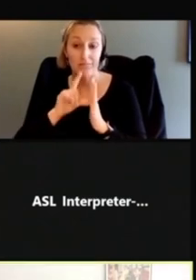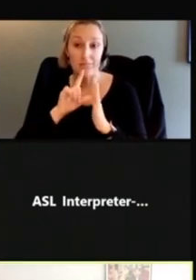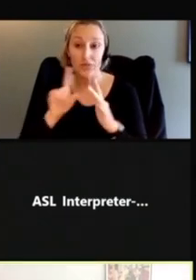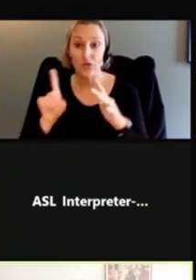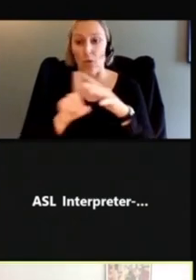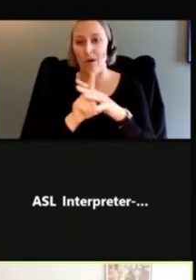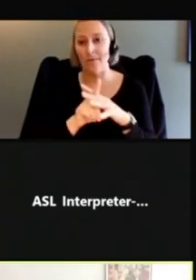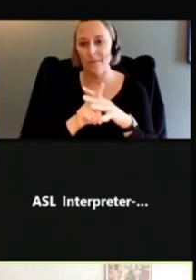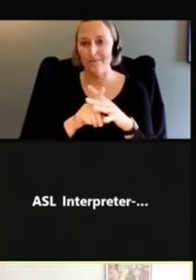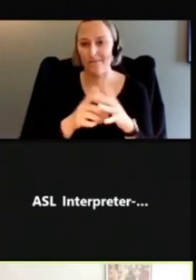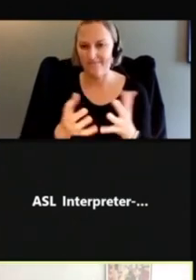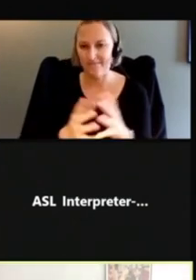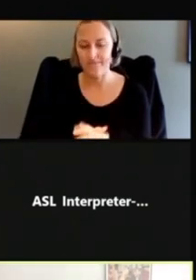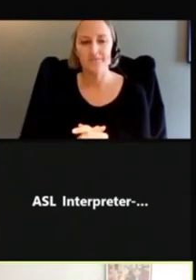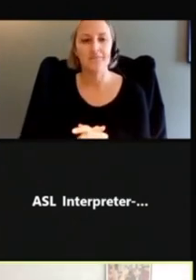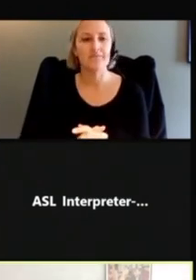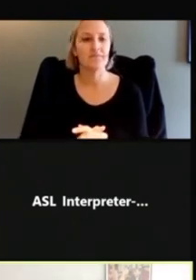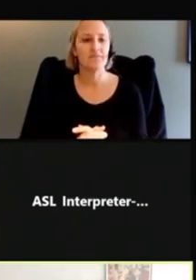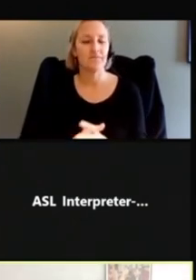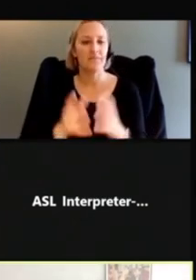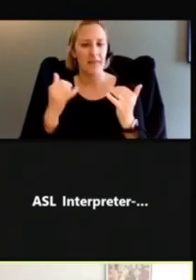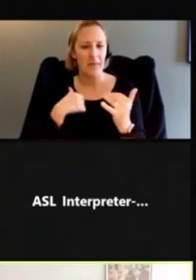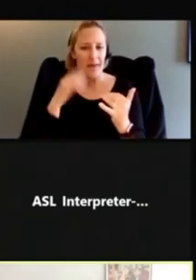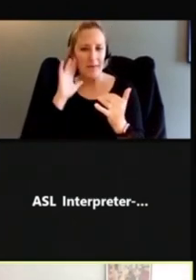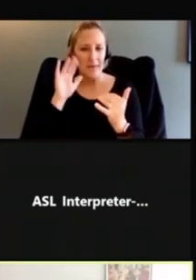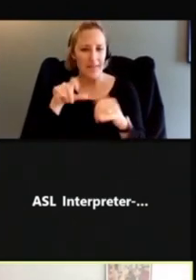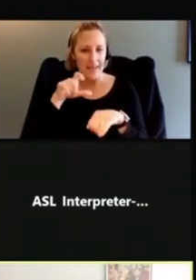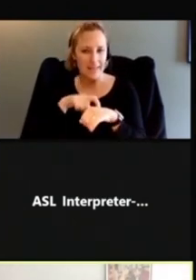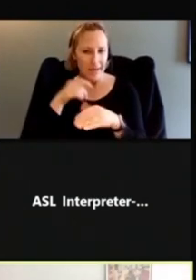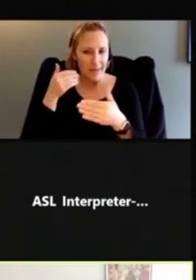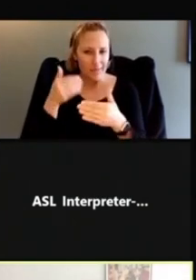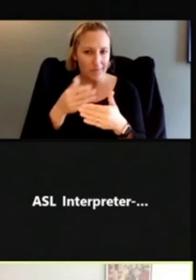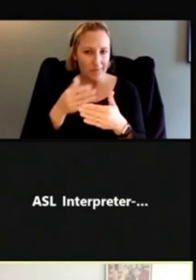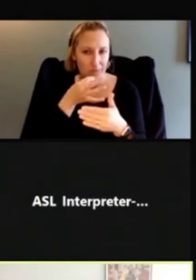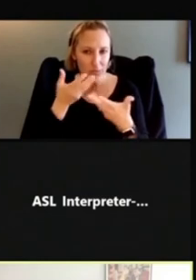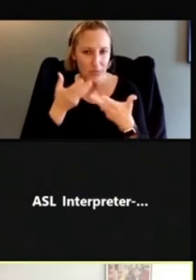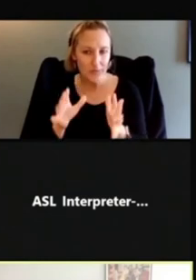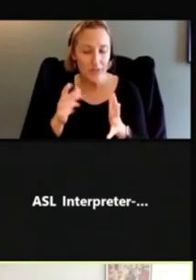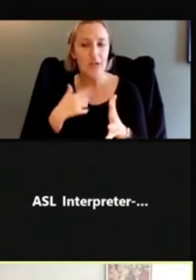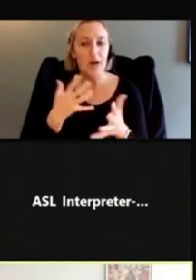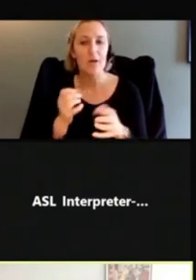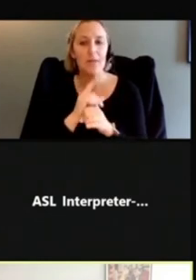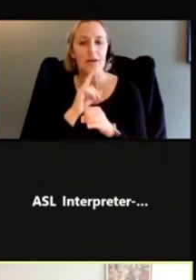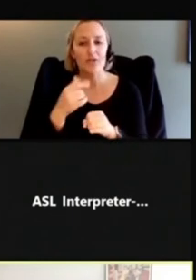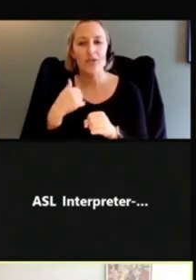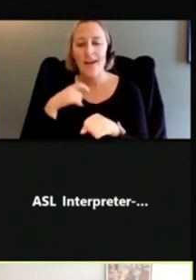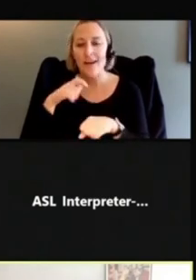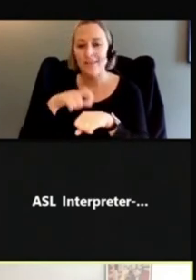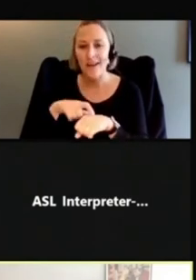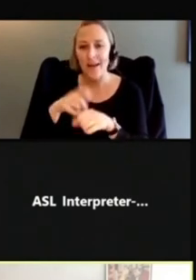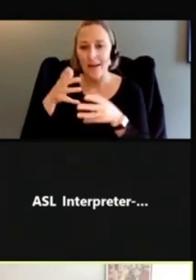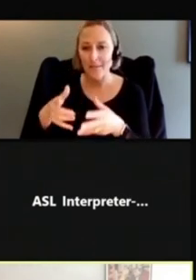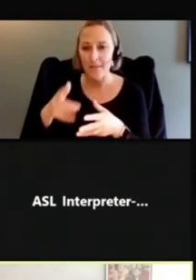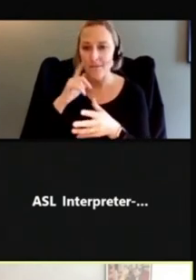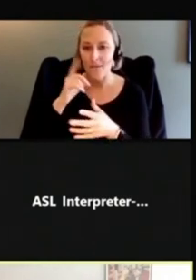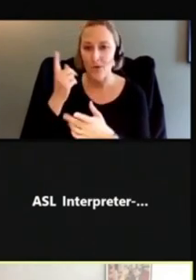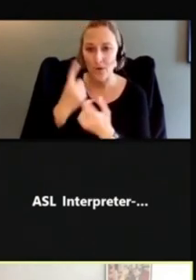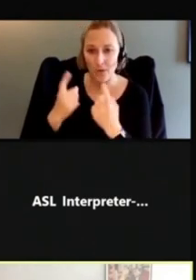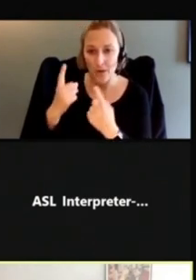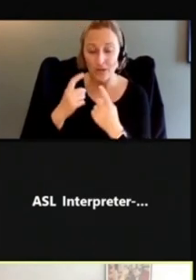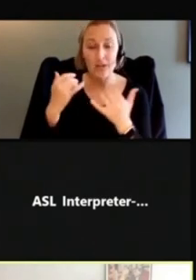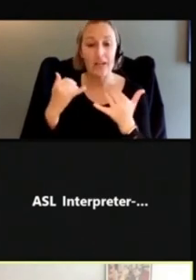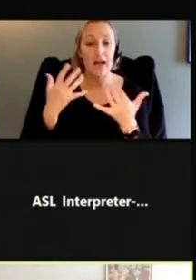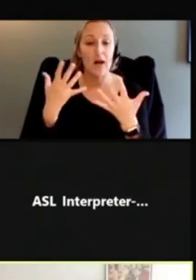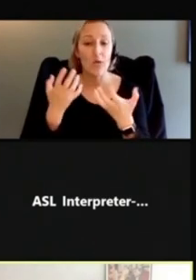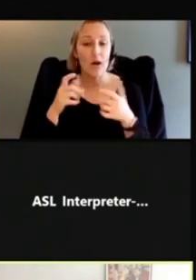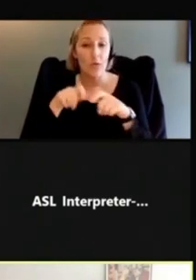And I know we're getting close to time. I want to make sure that we have a few minutes for questions. But just to wrap up our